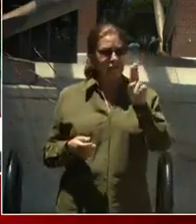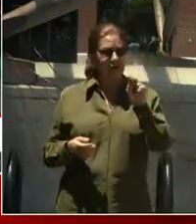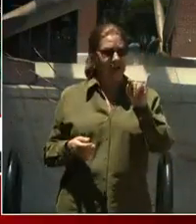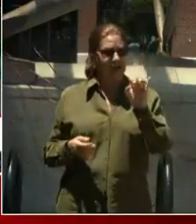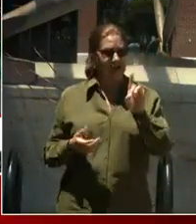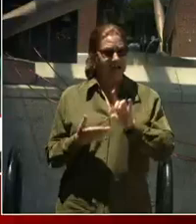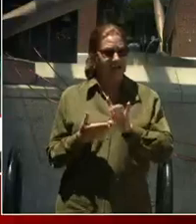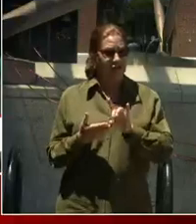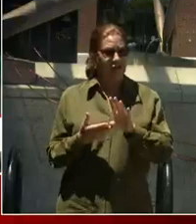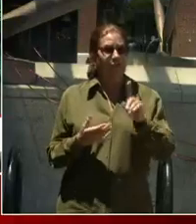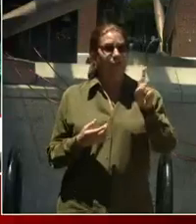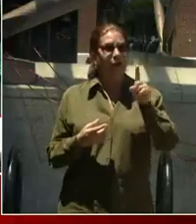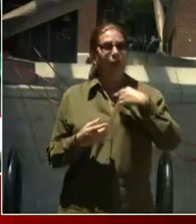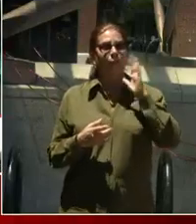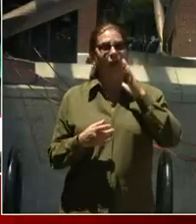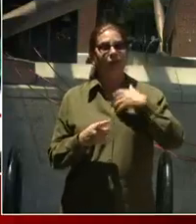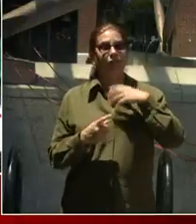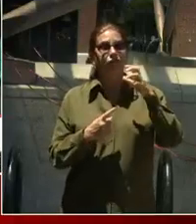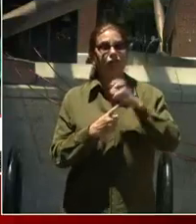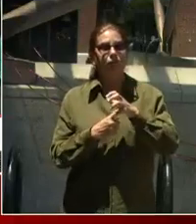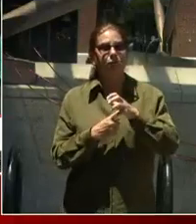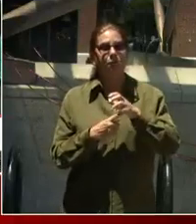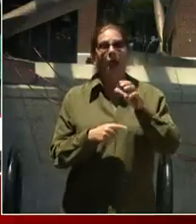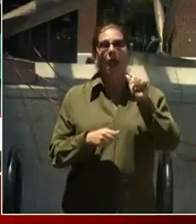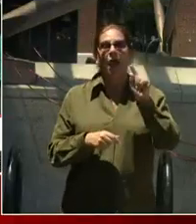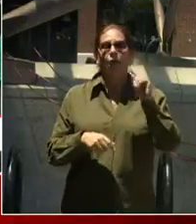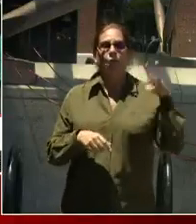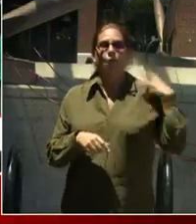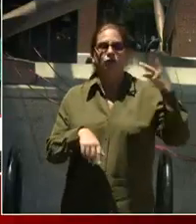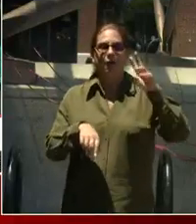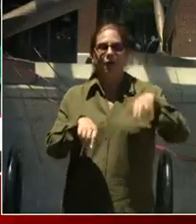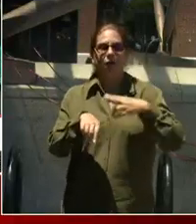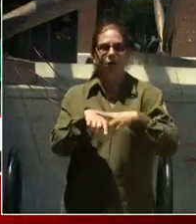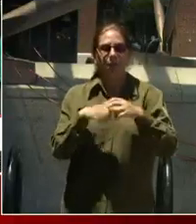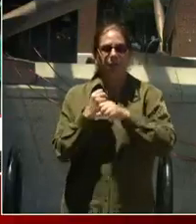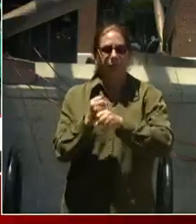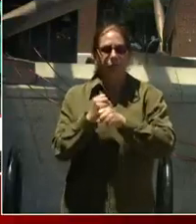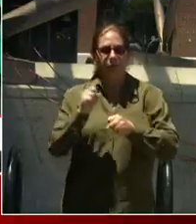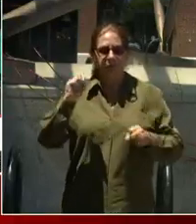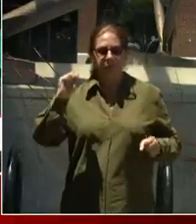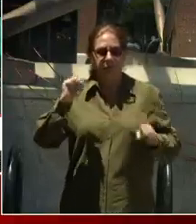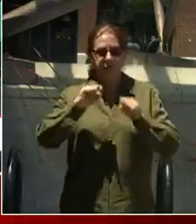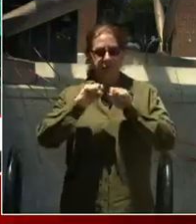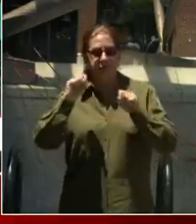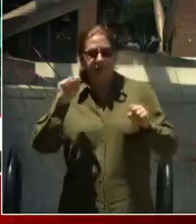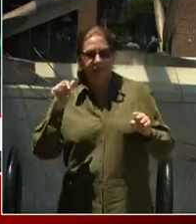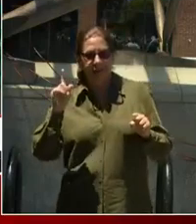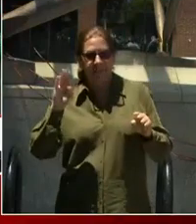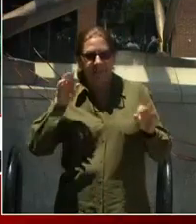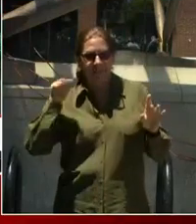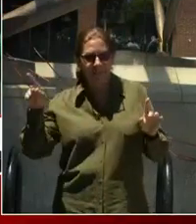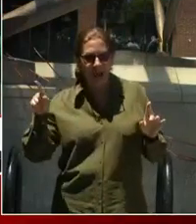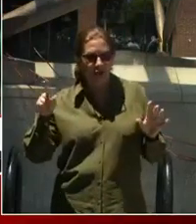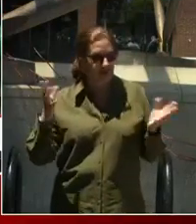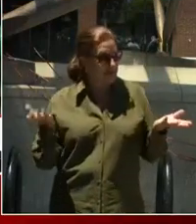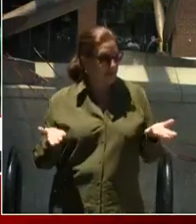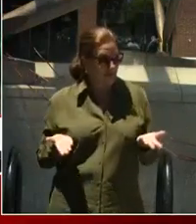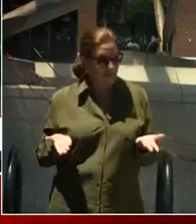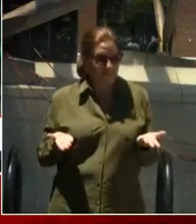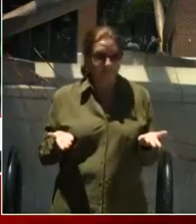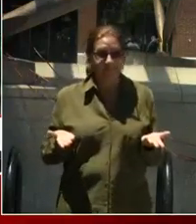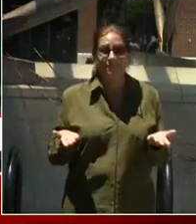championship Washington Nationals. I still call them the championship Washington Nationals. And we're going to have a big